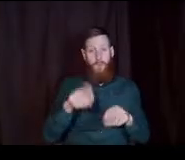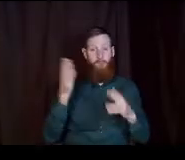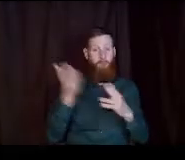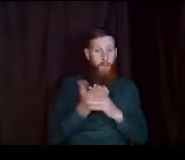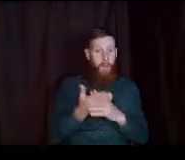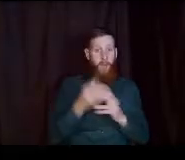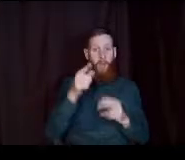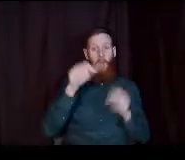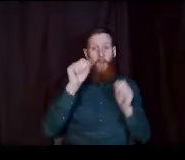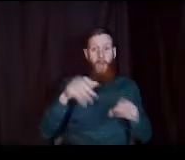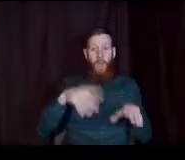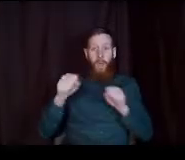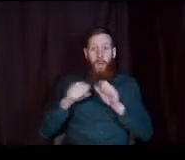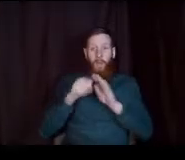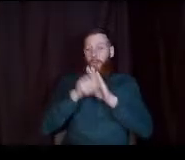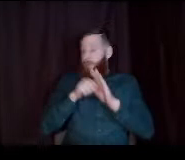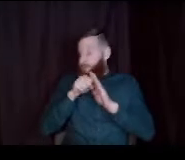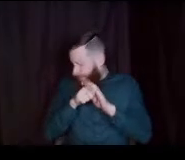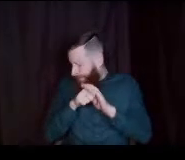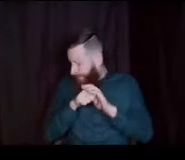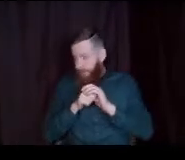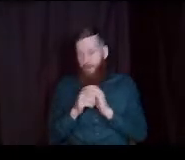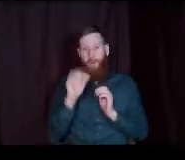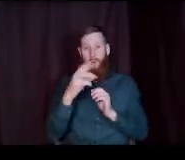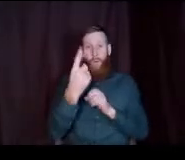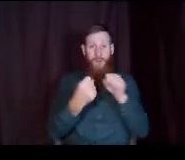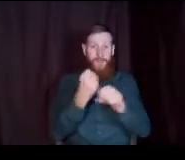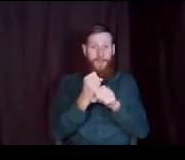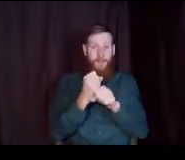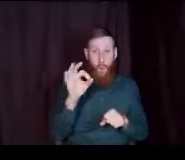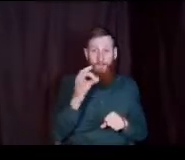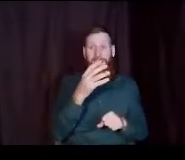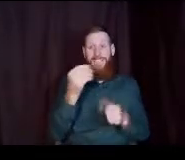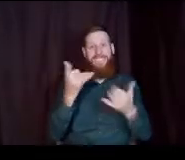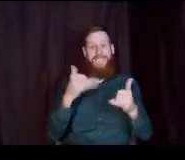semester or even a whole year off and still have access to that scholarship